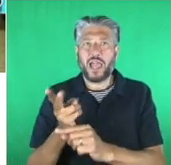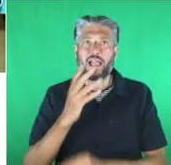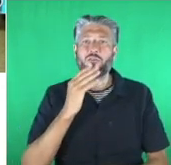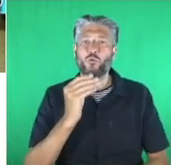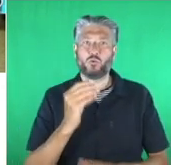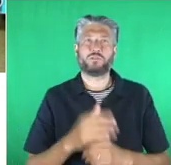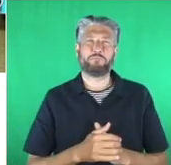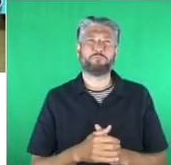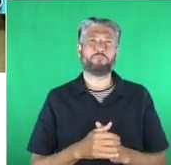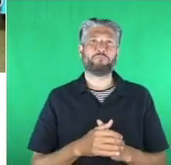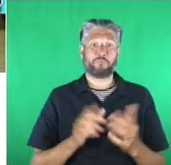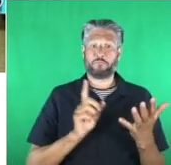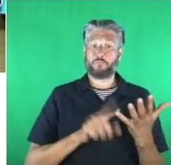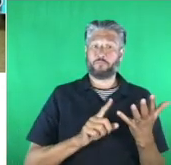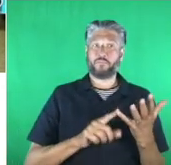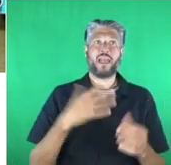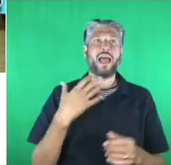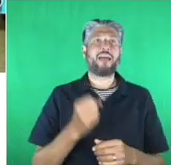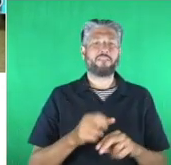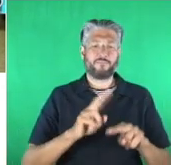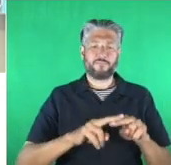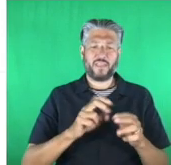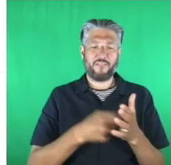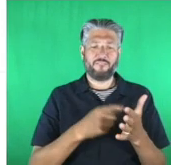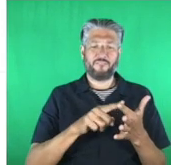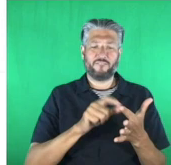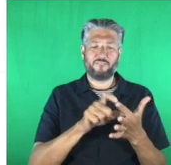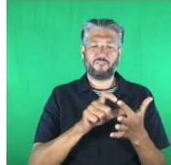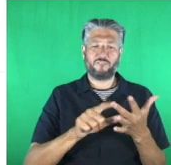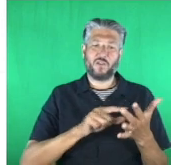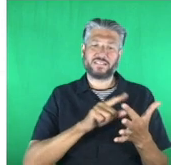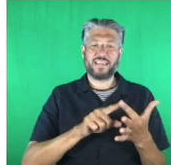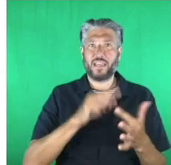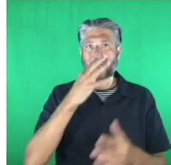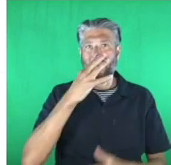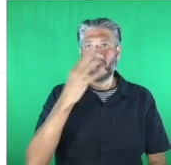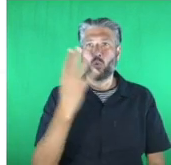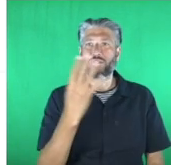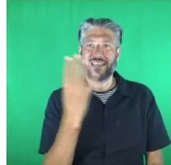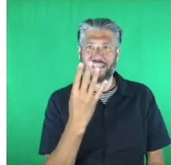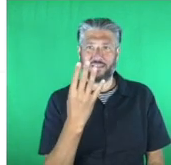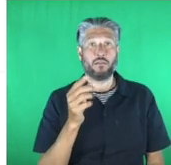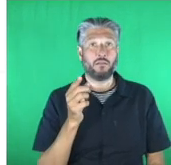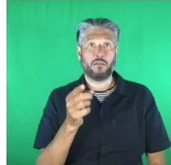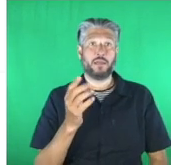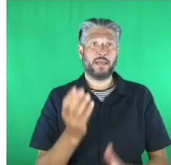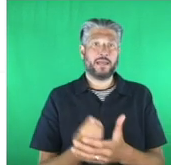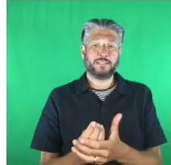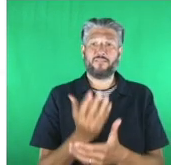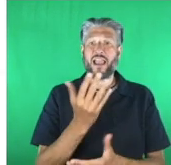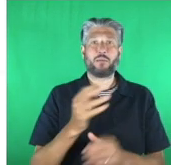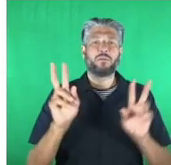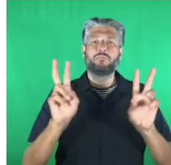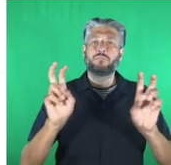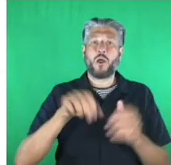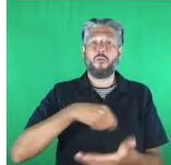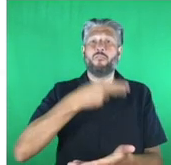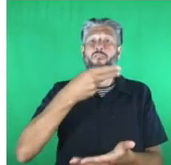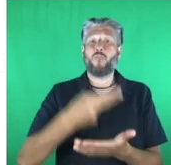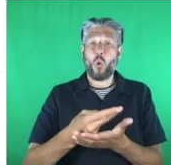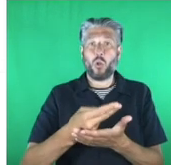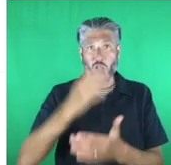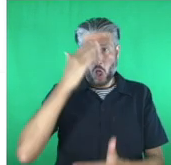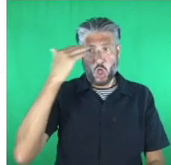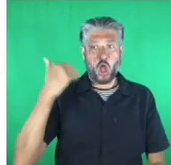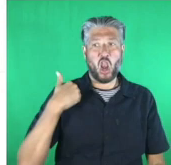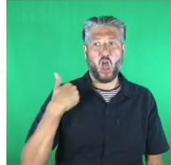great aunt pat 14 year old freddie howells developed fall alert a wearable sensor designed to